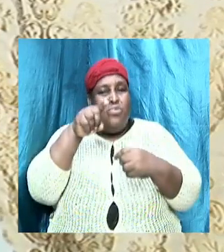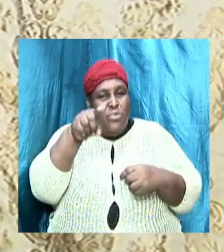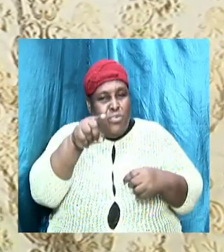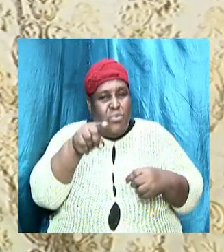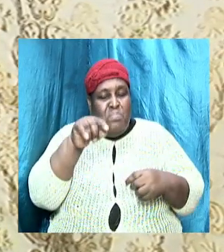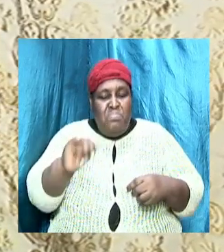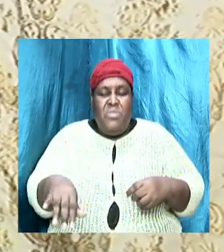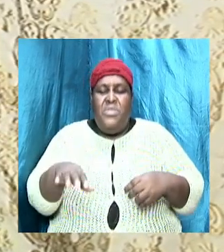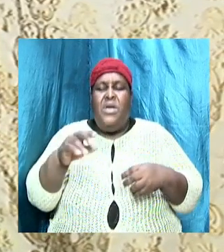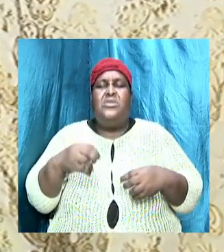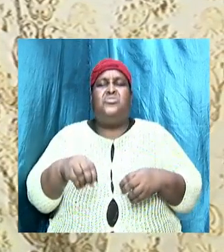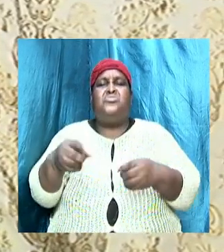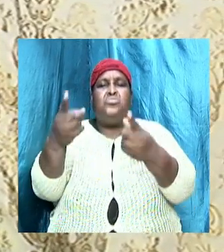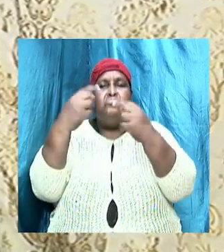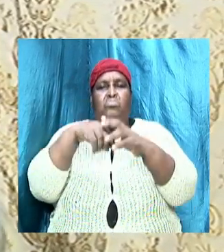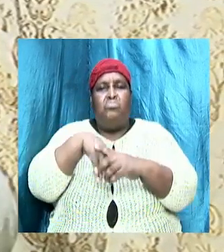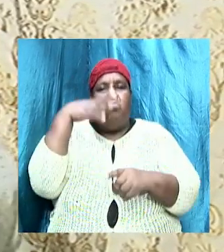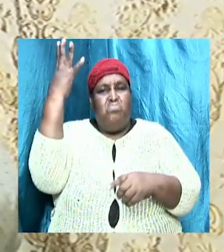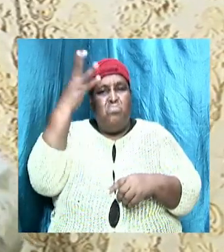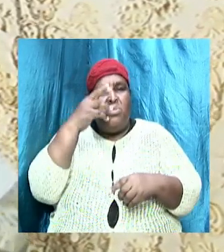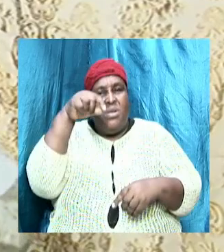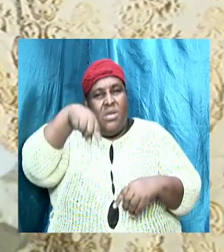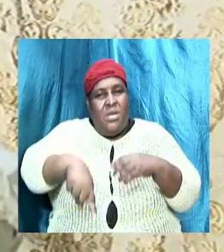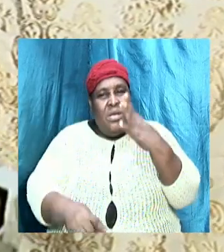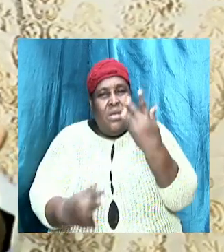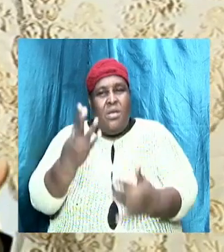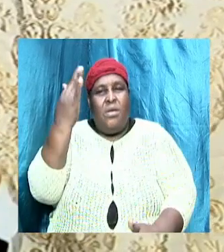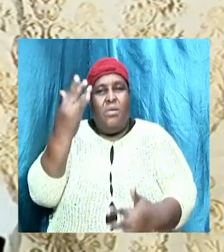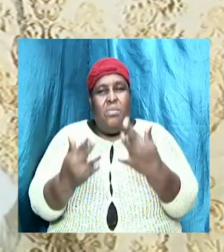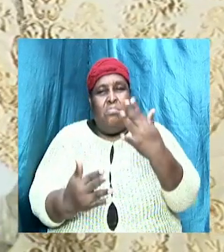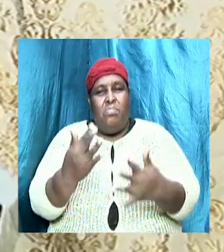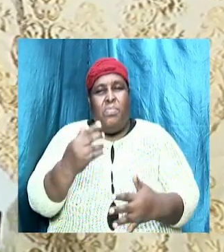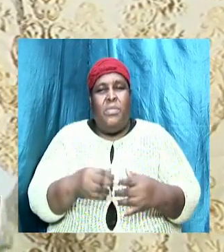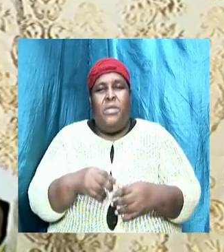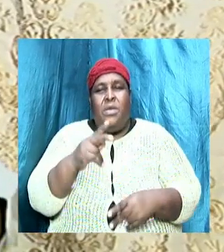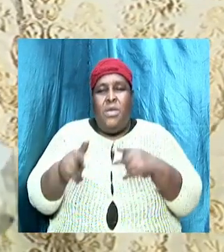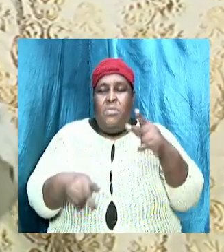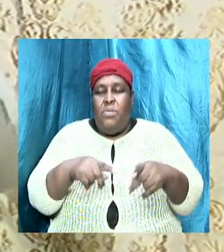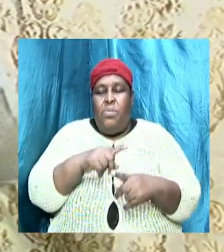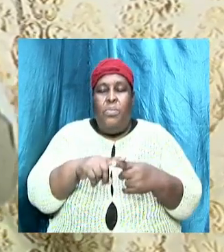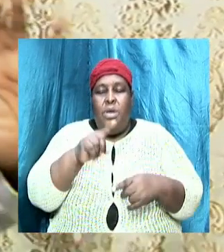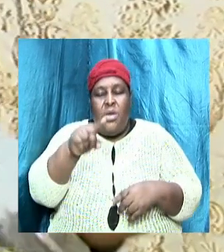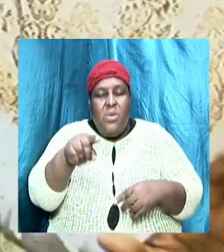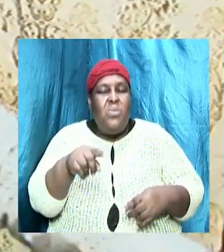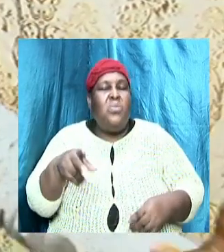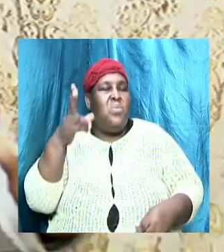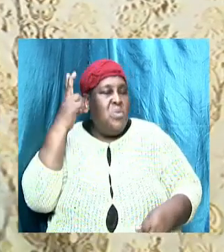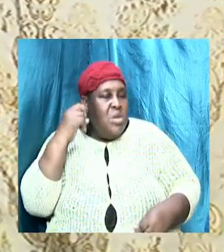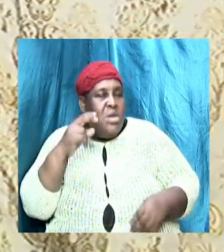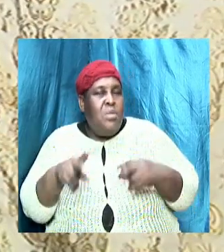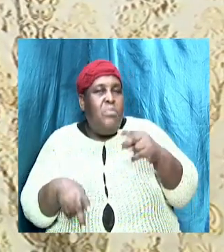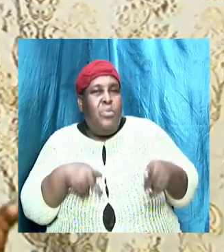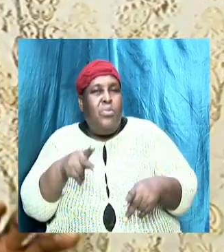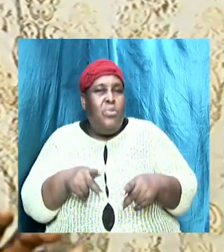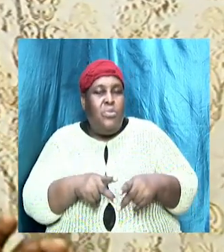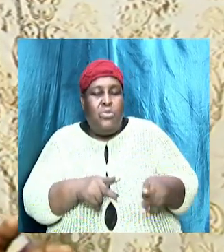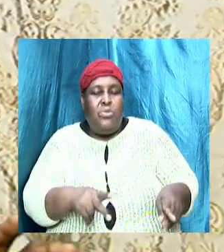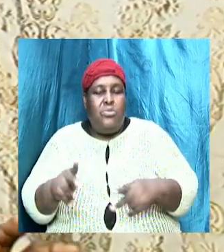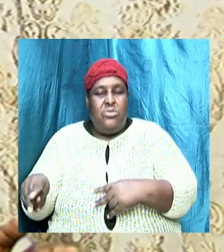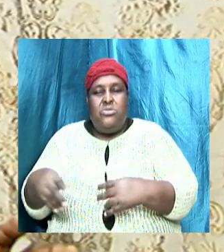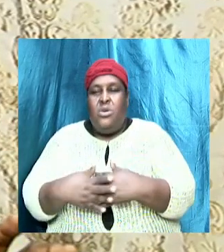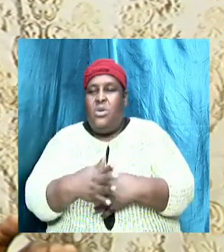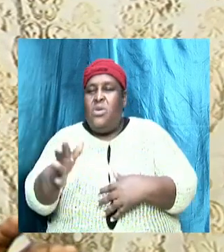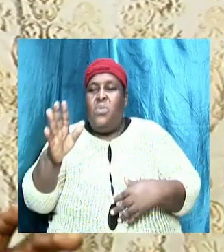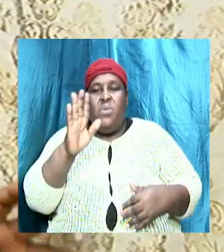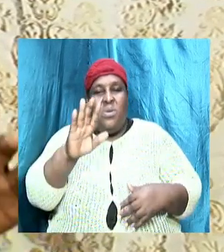of hell itself. And folks, when you hear folks saying that you can put away your doctrine,